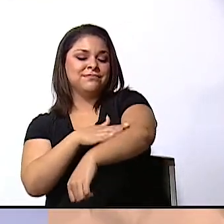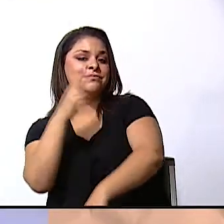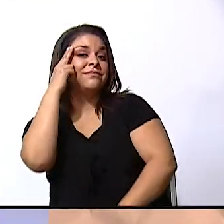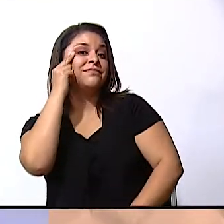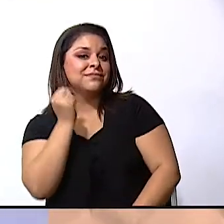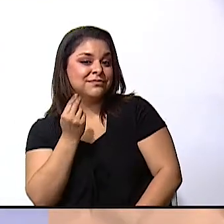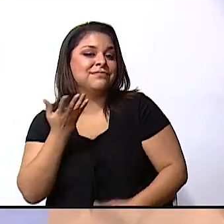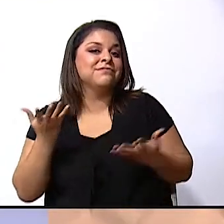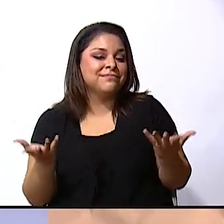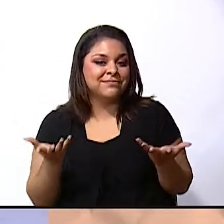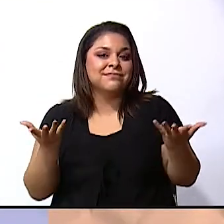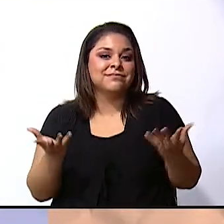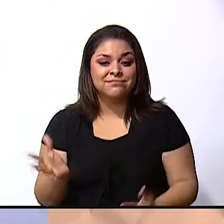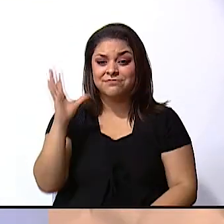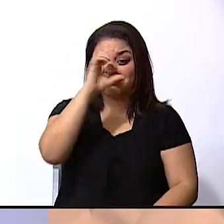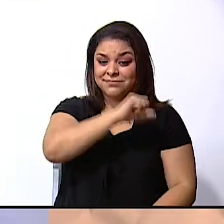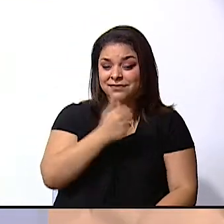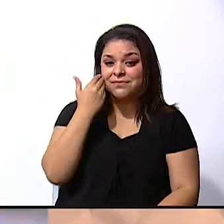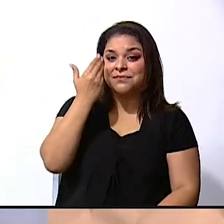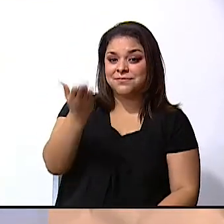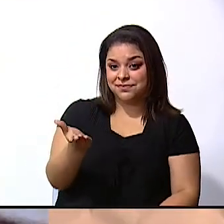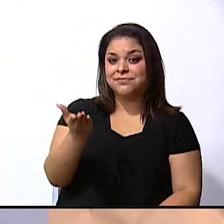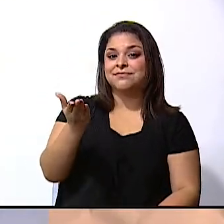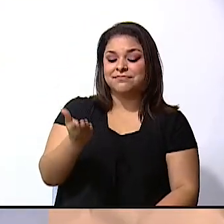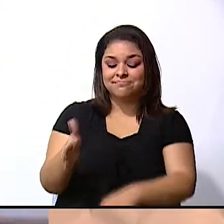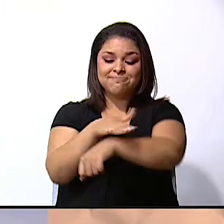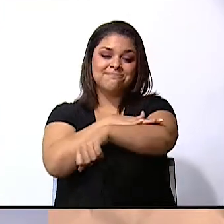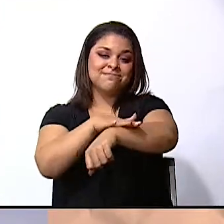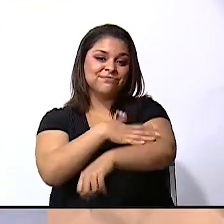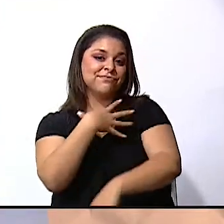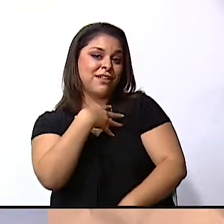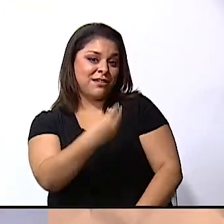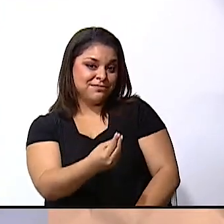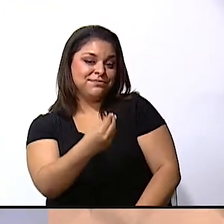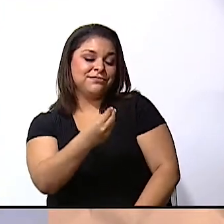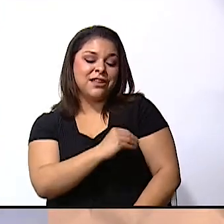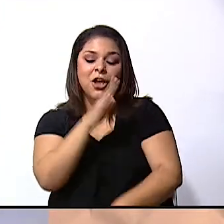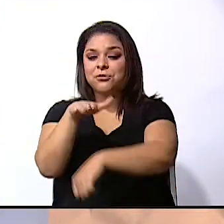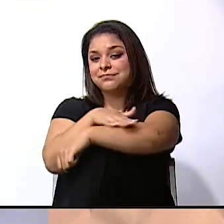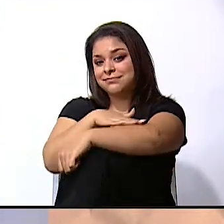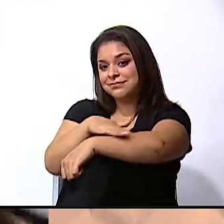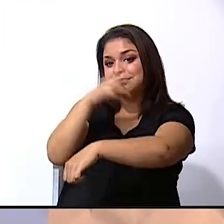it's it's it's it's